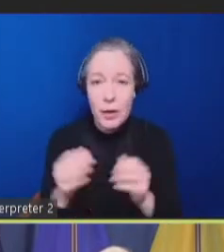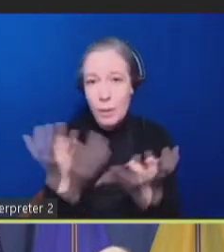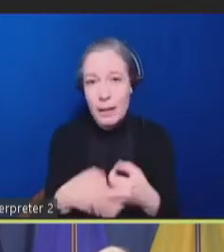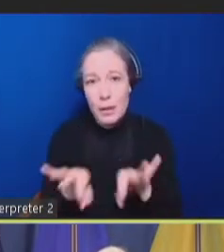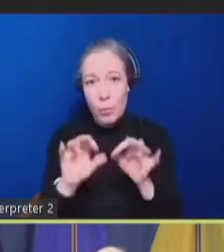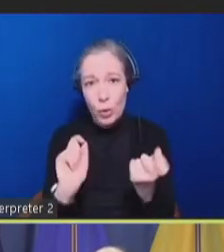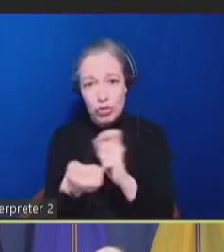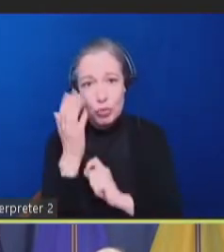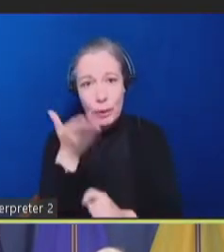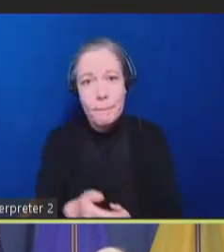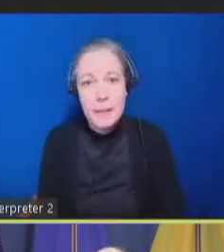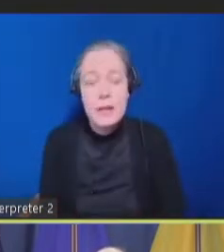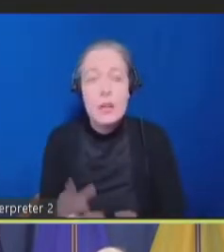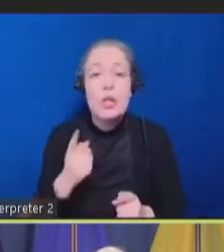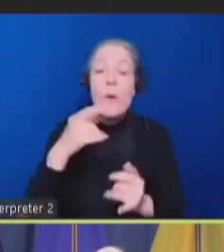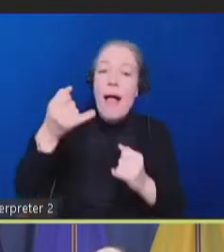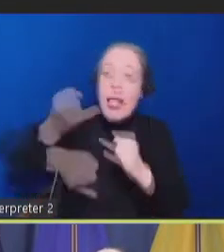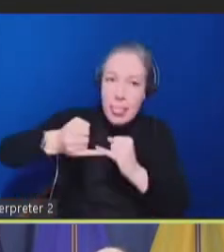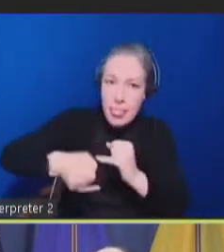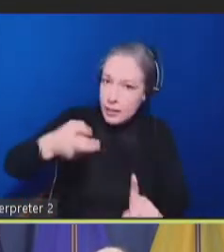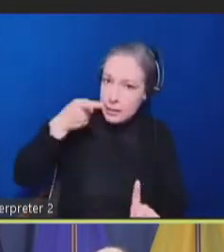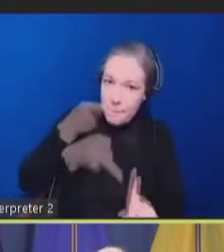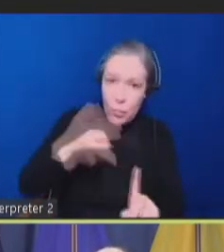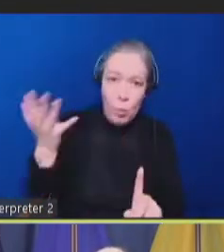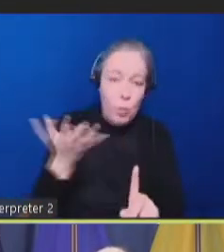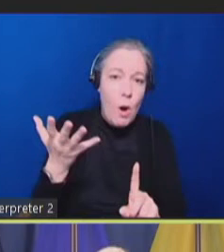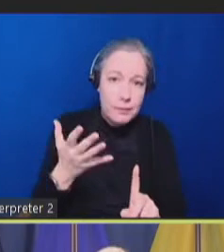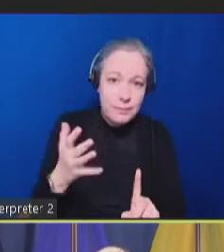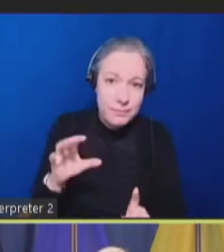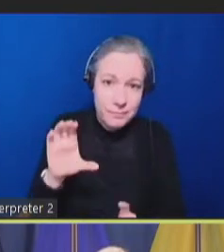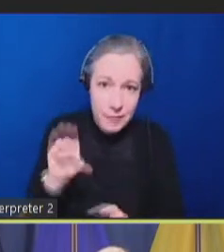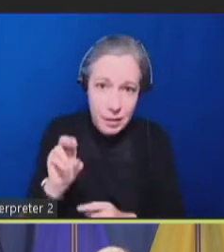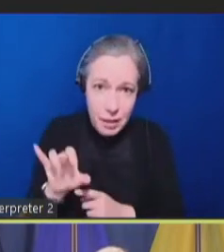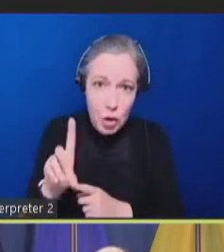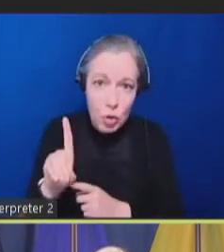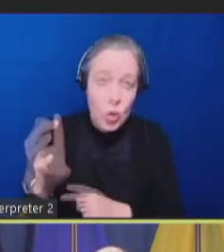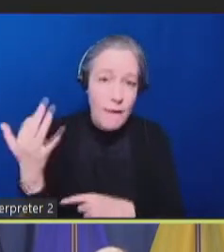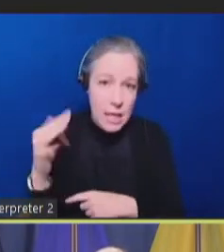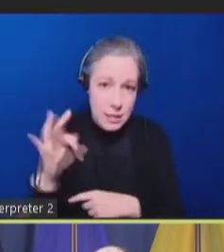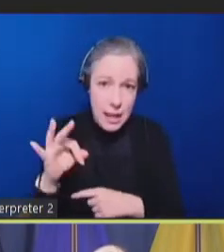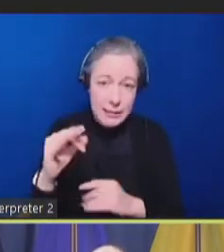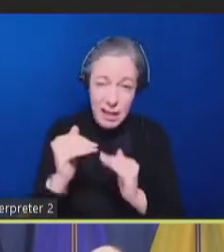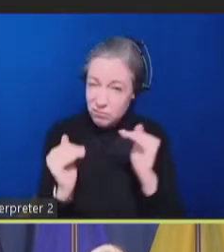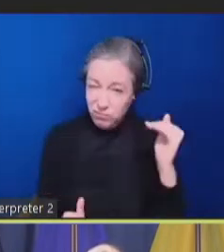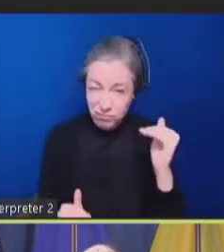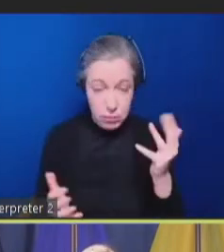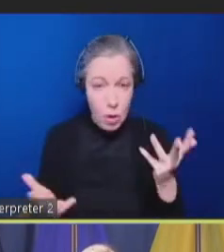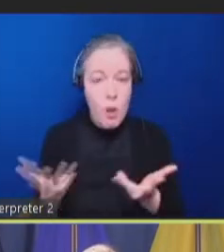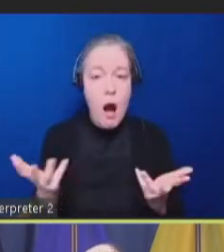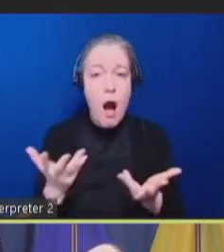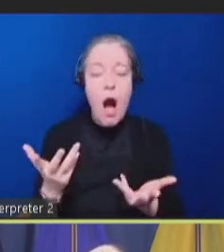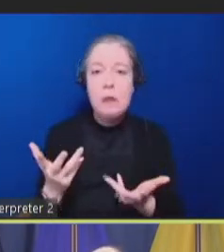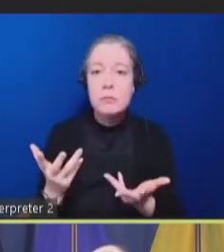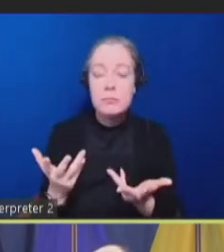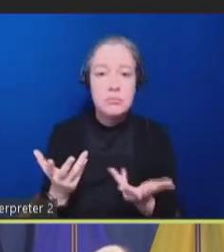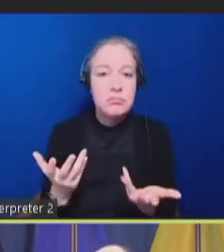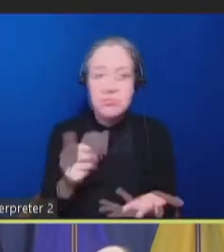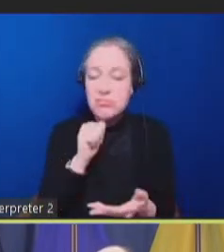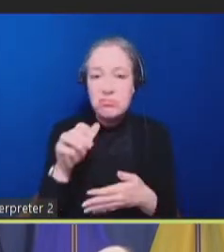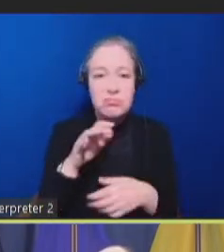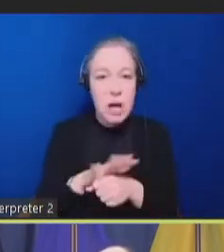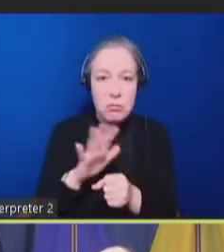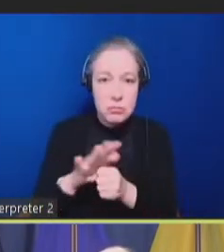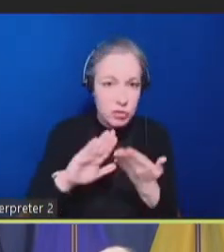So, the last point I want to make that was a driver of COVID-19 vaccine inequities was the lack of community engagement for people with